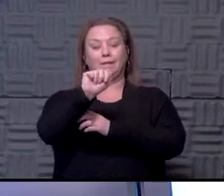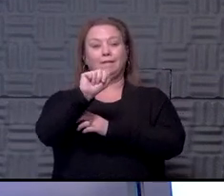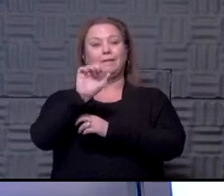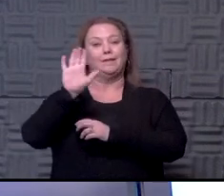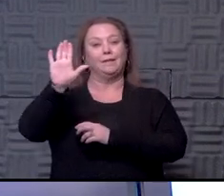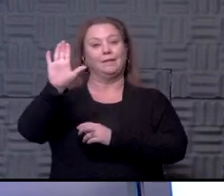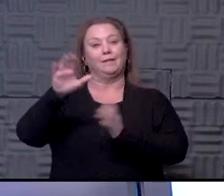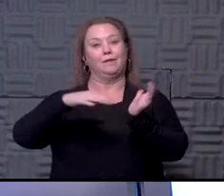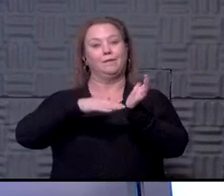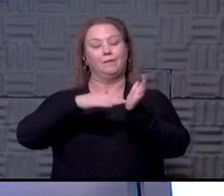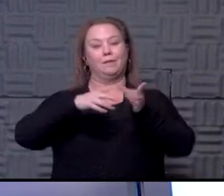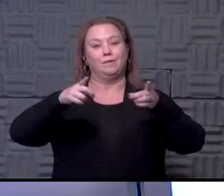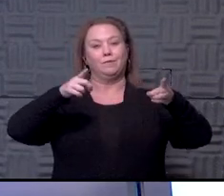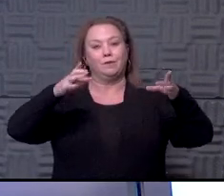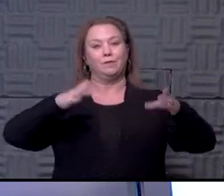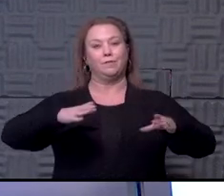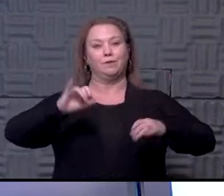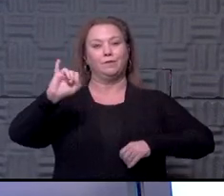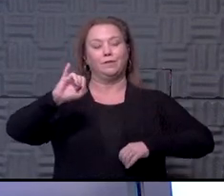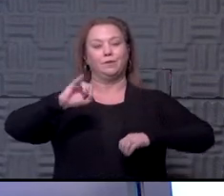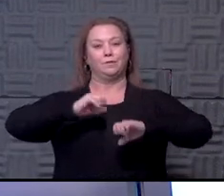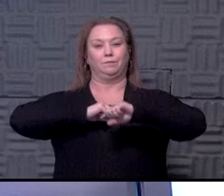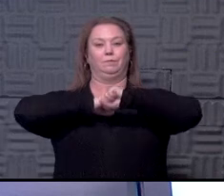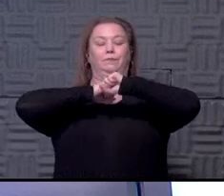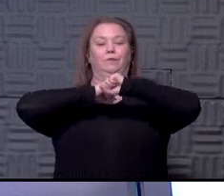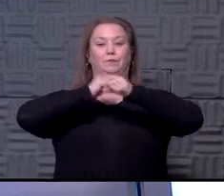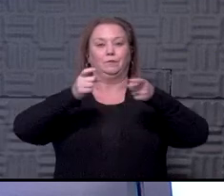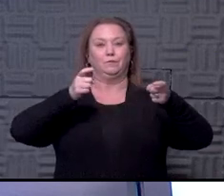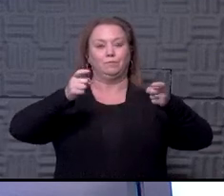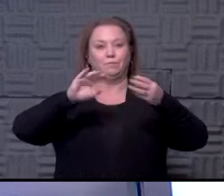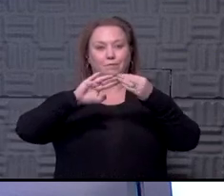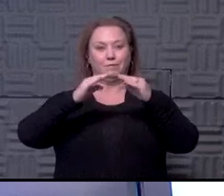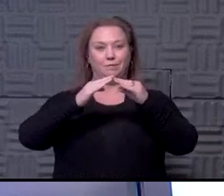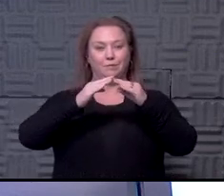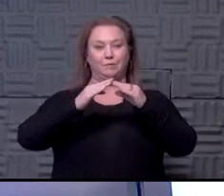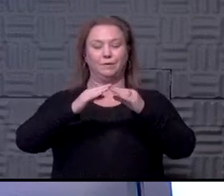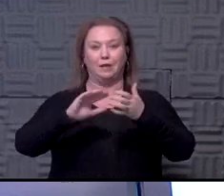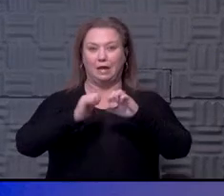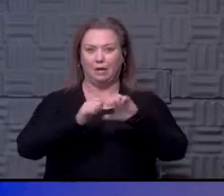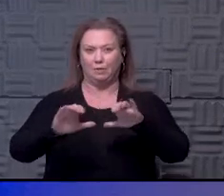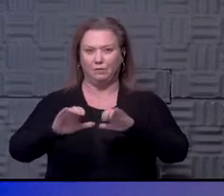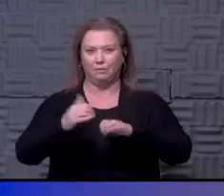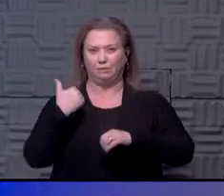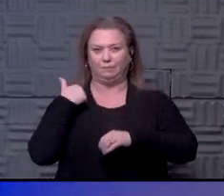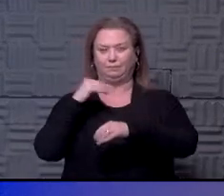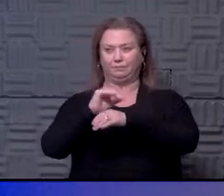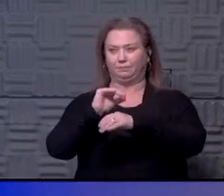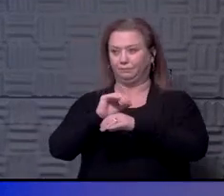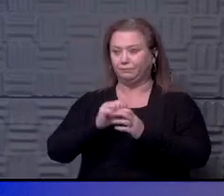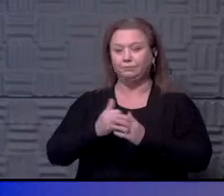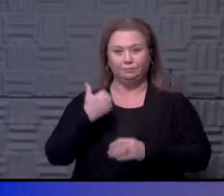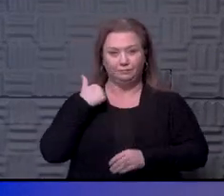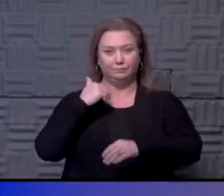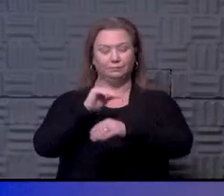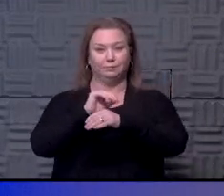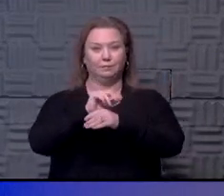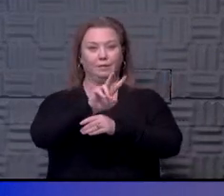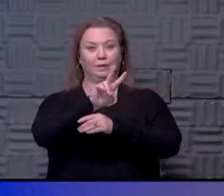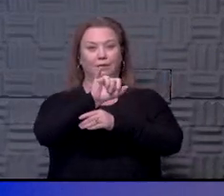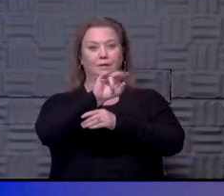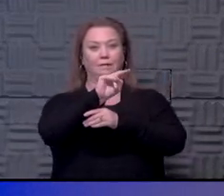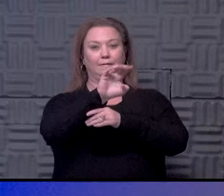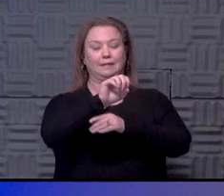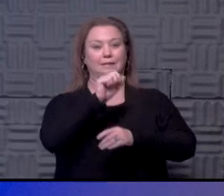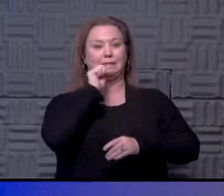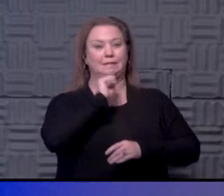Director of Infection Prevention and Control, is here with our numbers. Dana, how'd we do overnight? You know, we did pretty good. know, Vince is out in